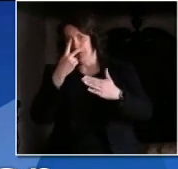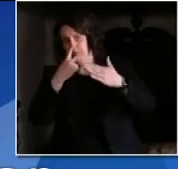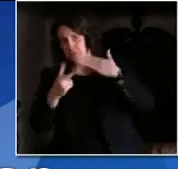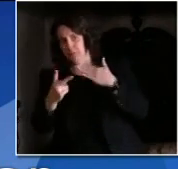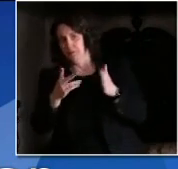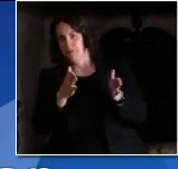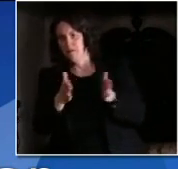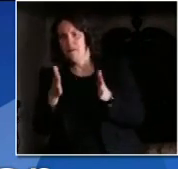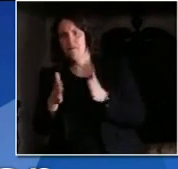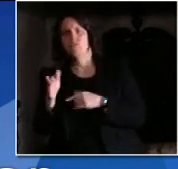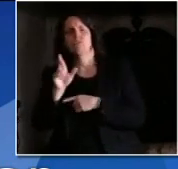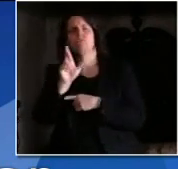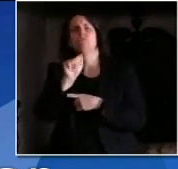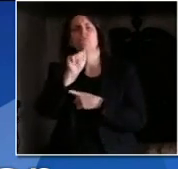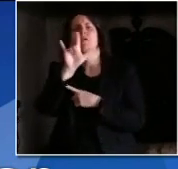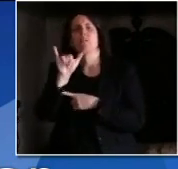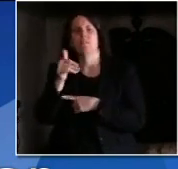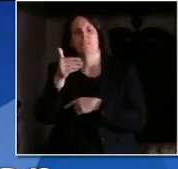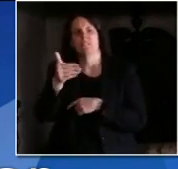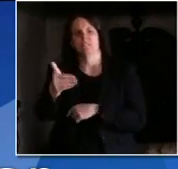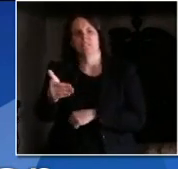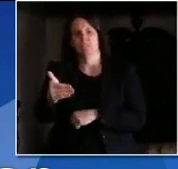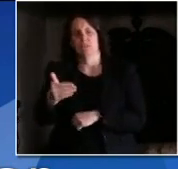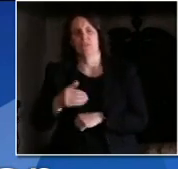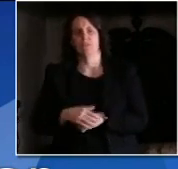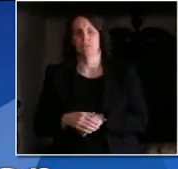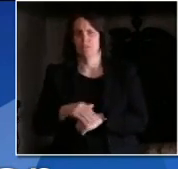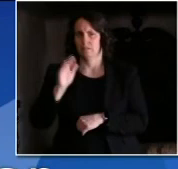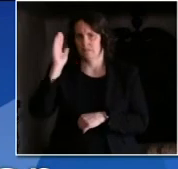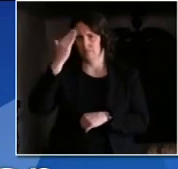local police captains in some of the smaller towns